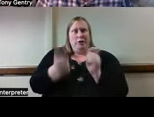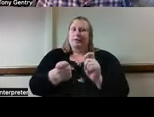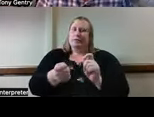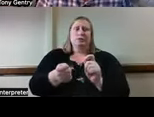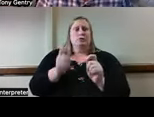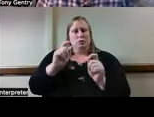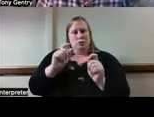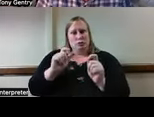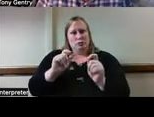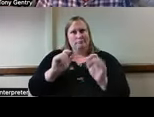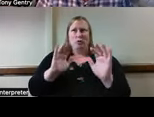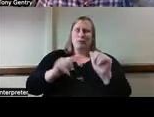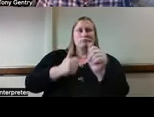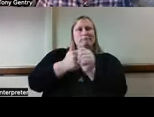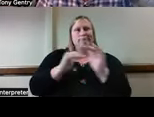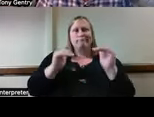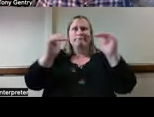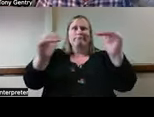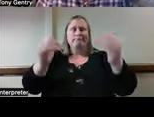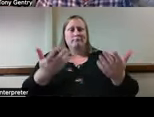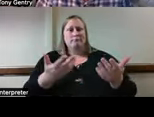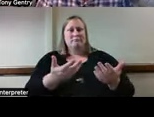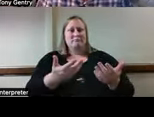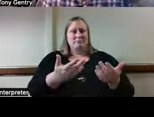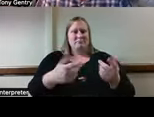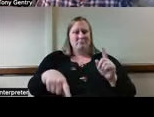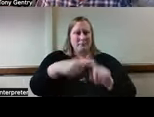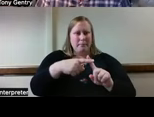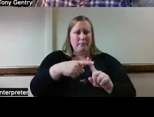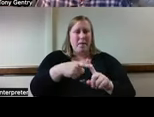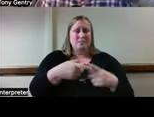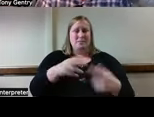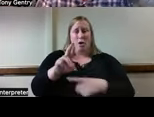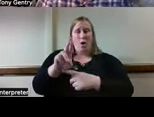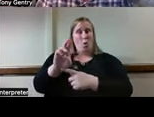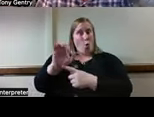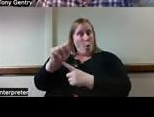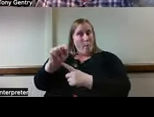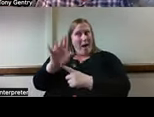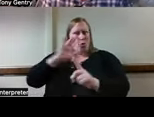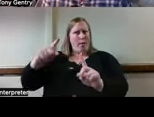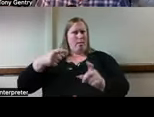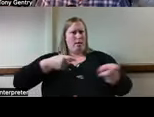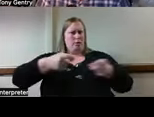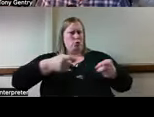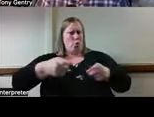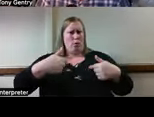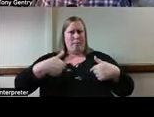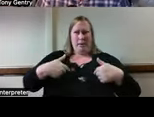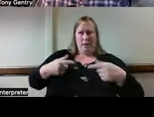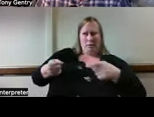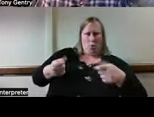intervention and relationship, when does convenience become necessity, and when does advertising